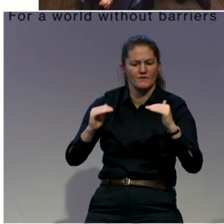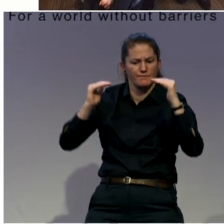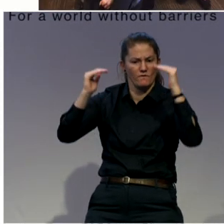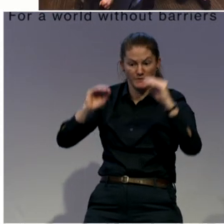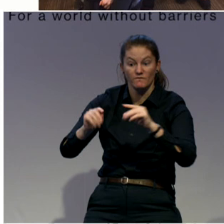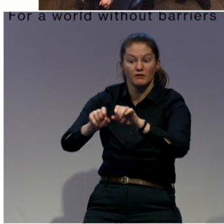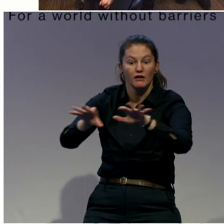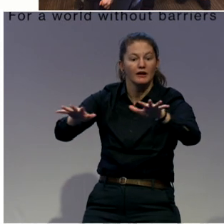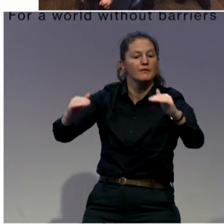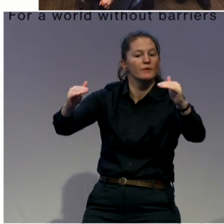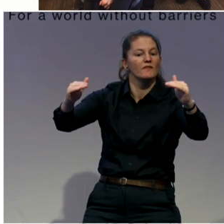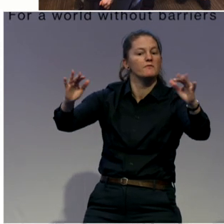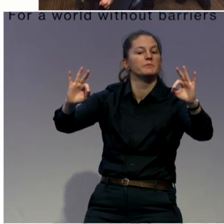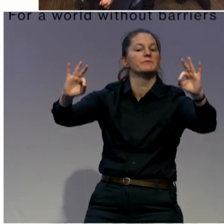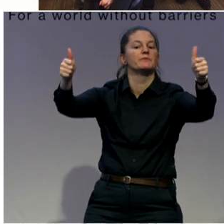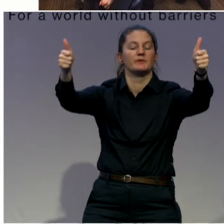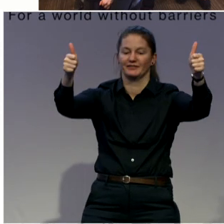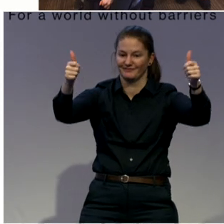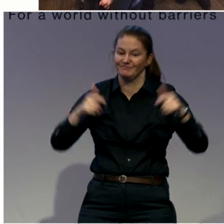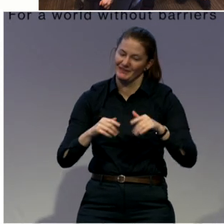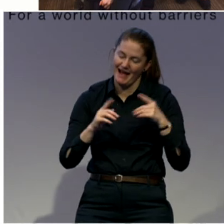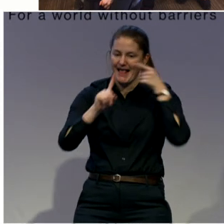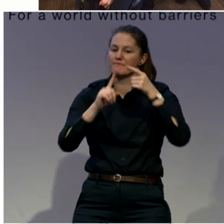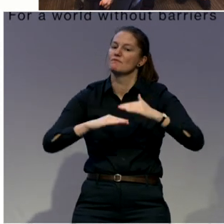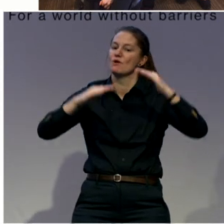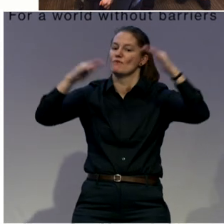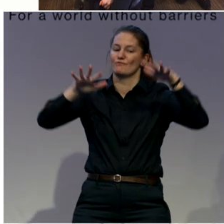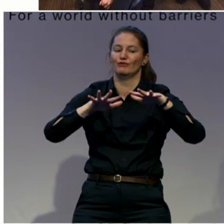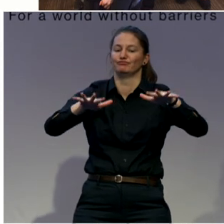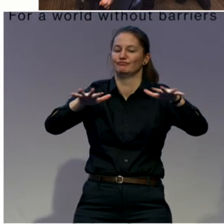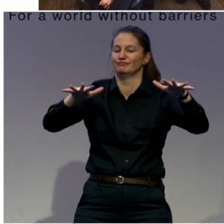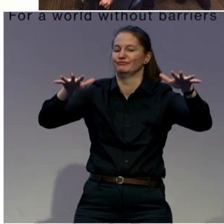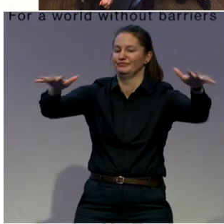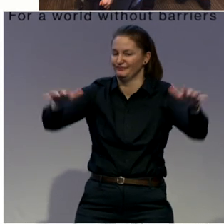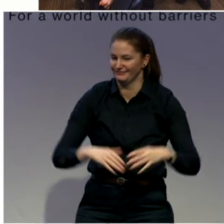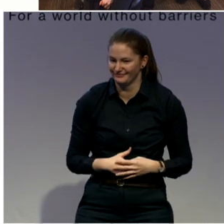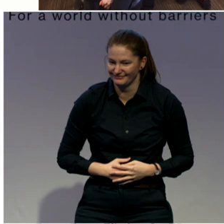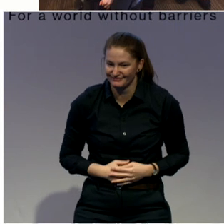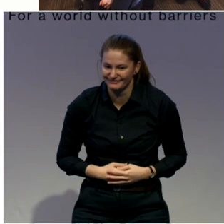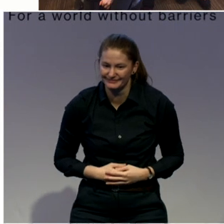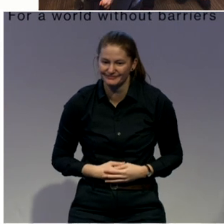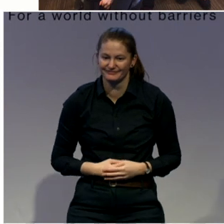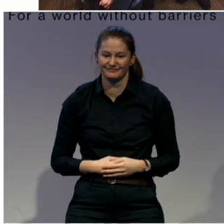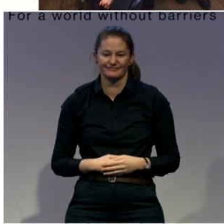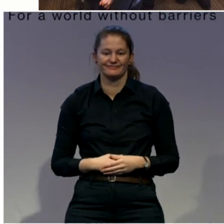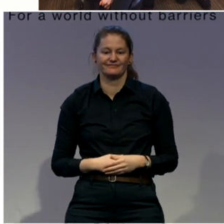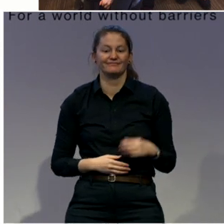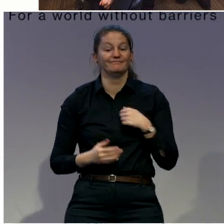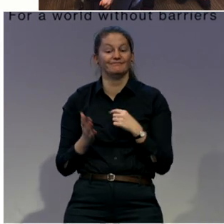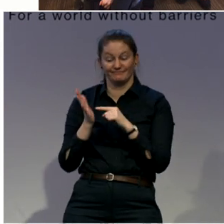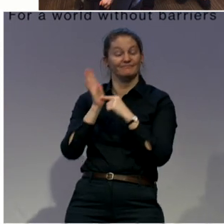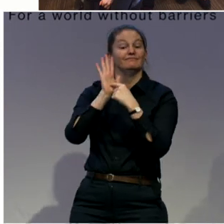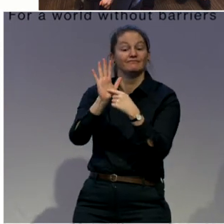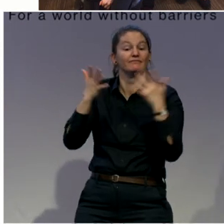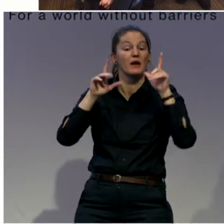So I just wanted to show you a picture of our team. We are small but mighty. We are also extremely good-looking,